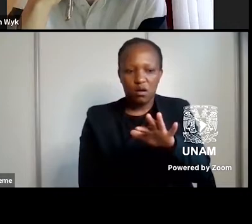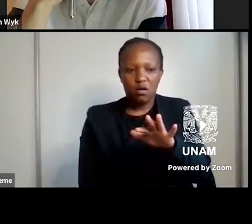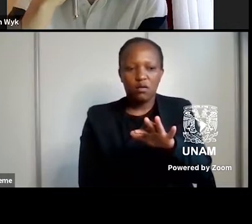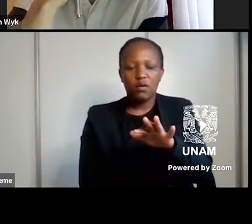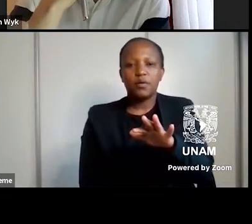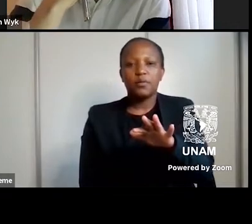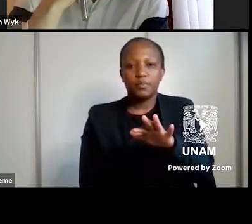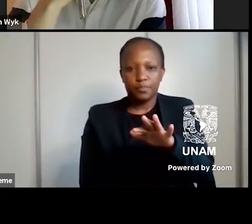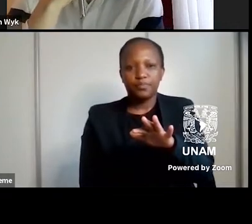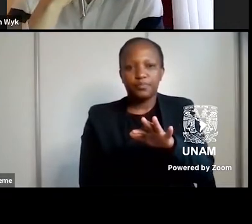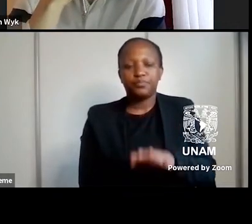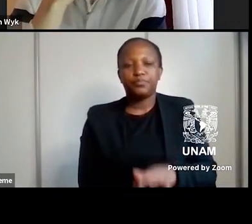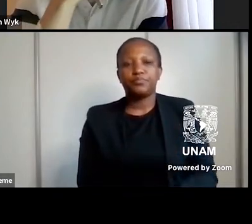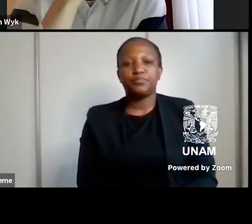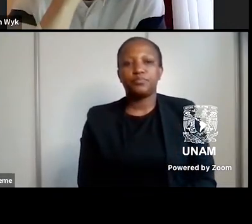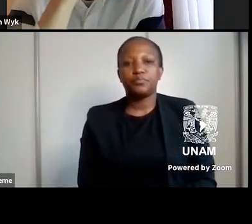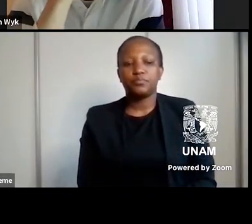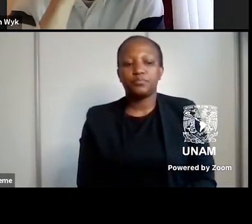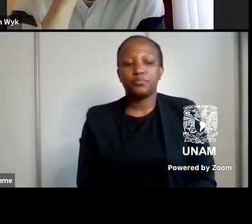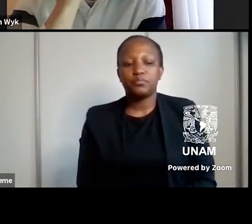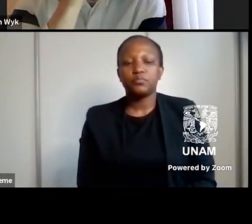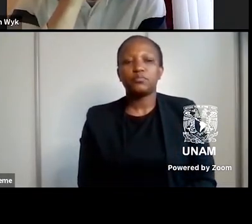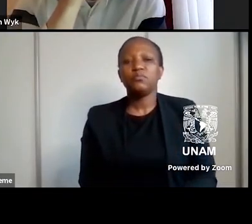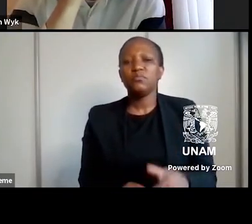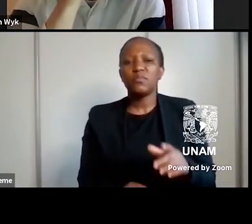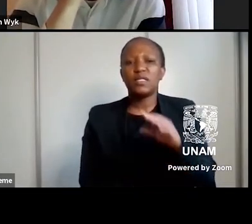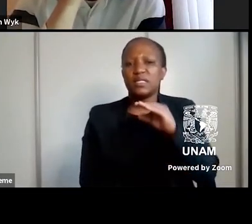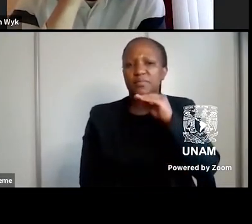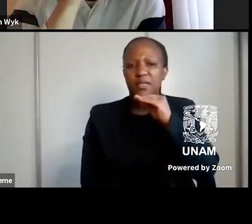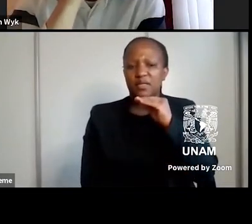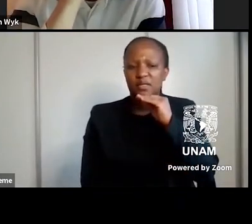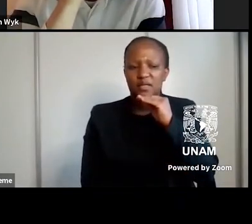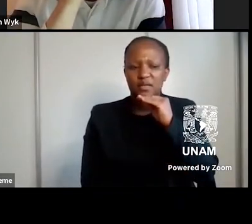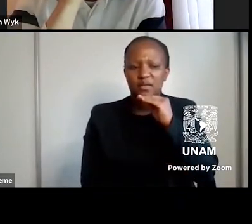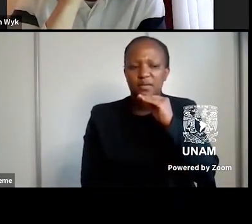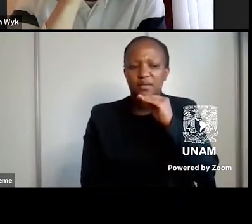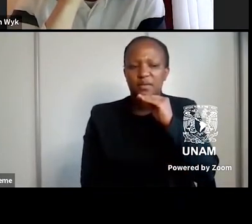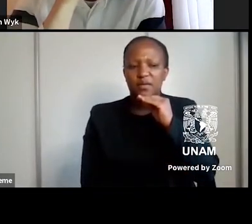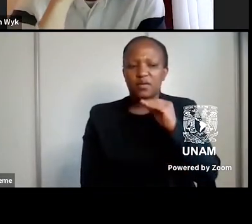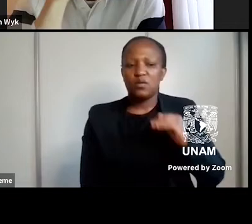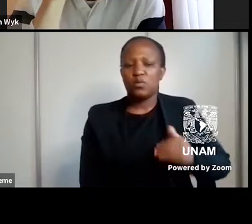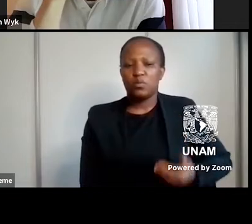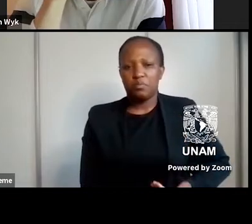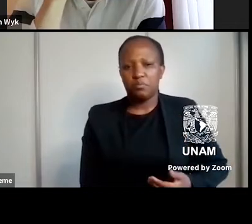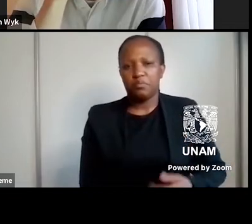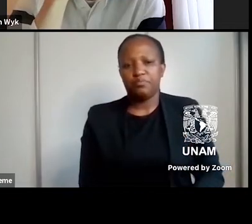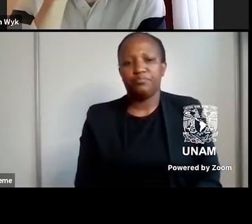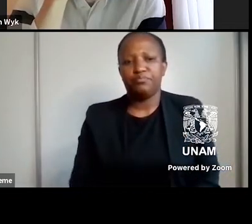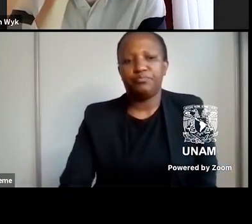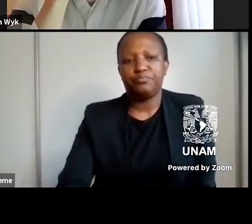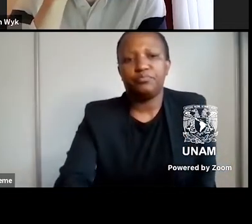But that doesn't mean that the woman can occupy